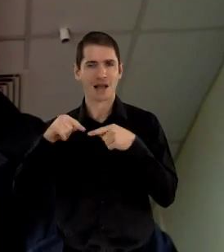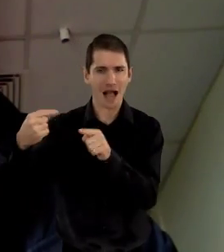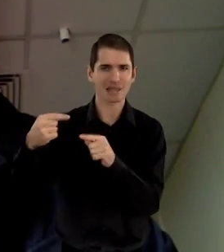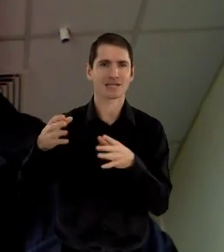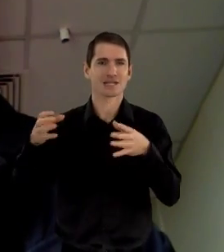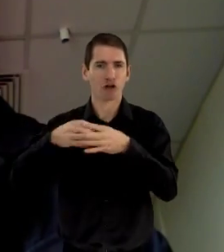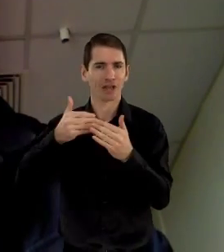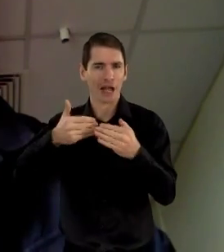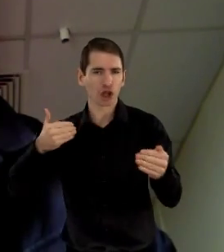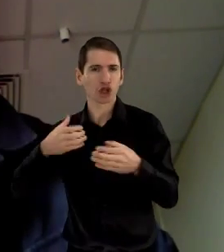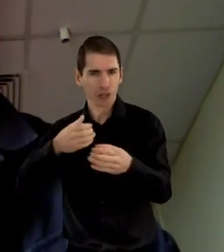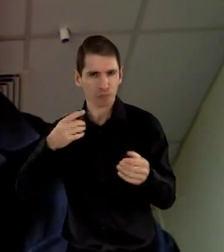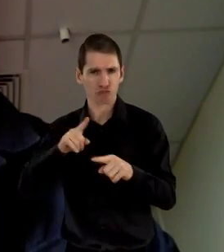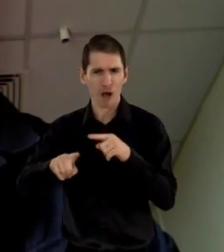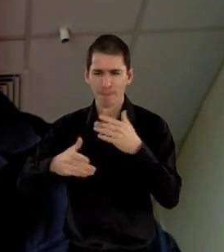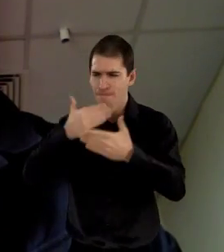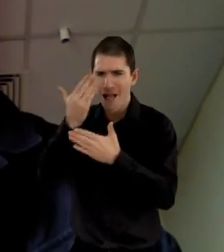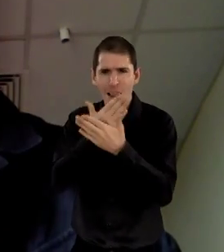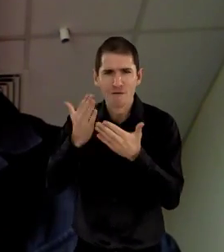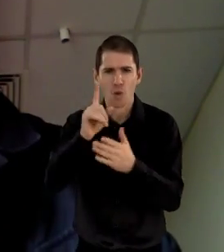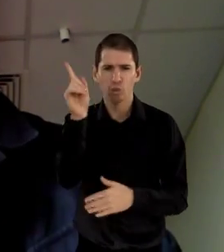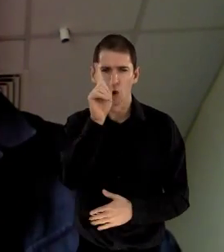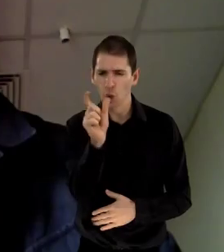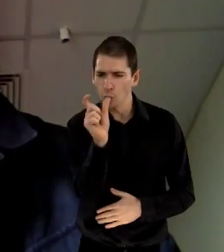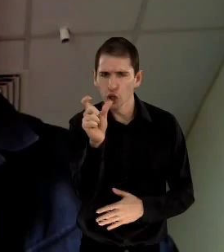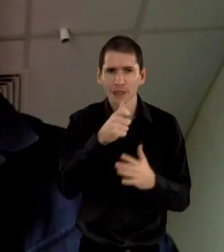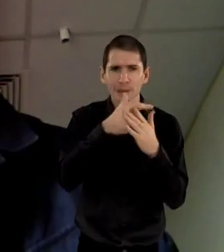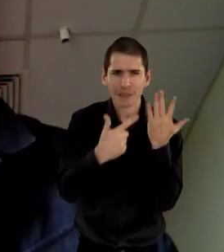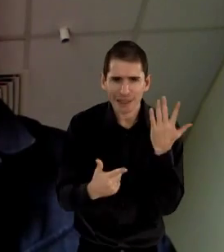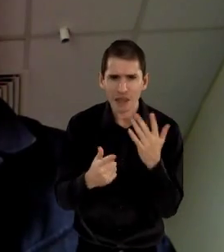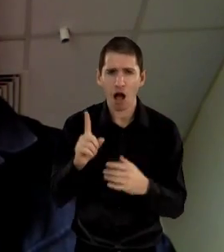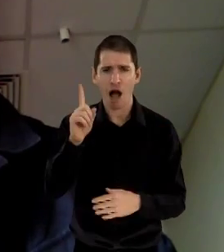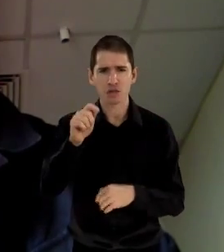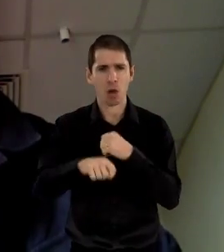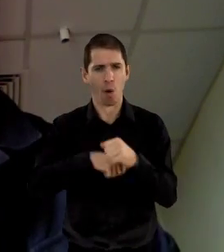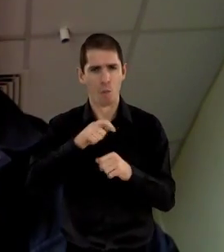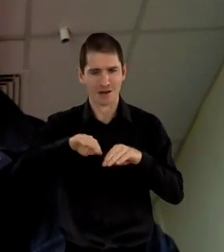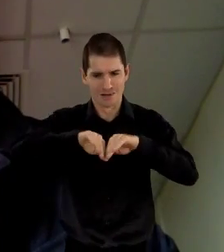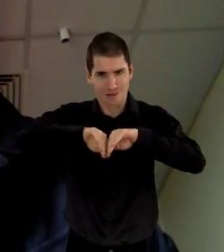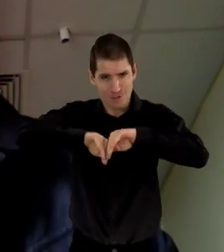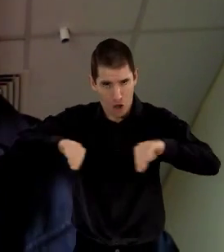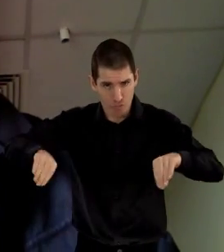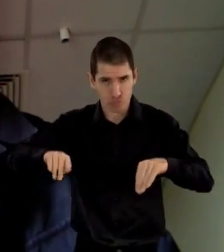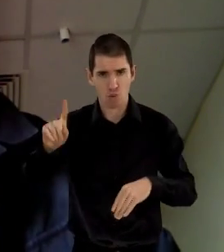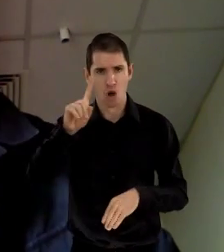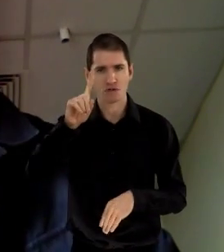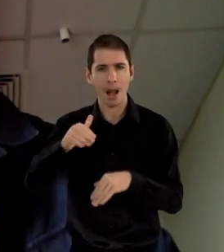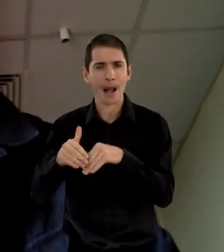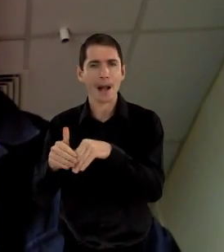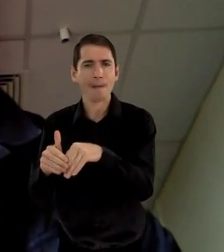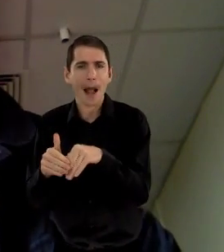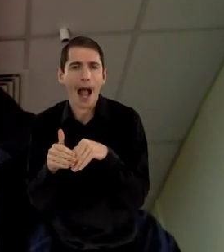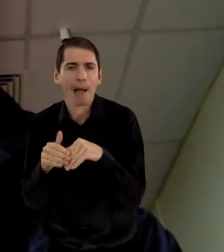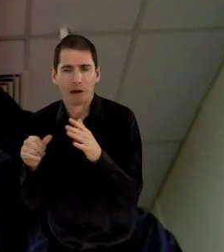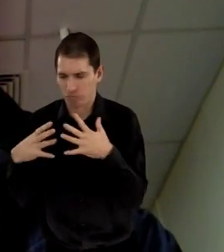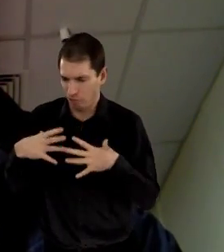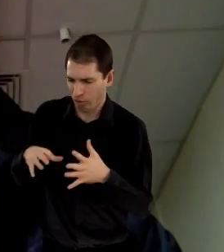clarify what the word disability is. And consequently, it separates out the concept